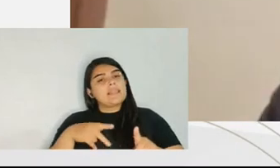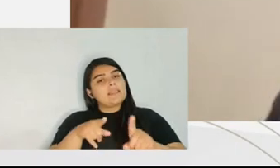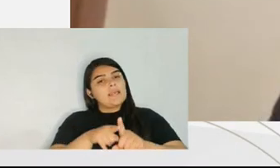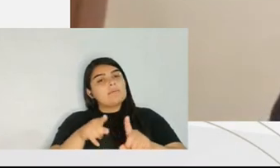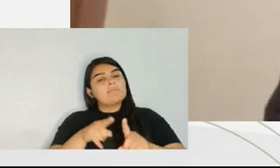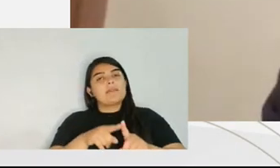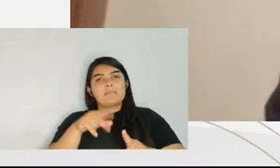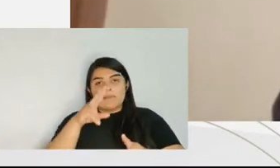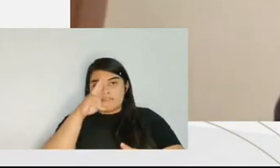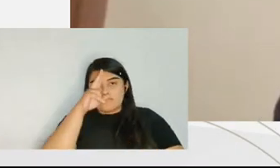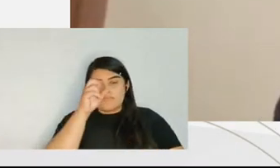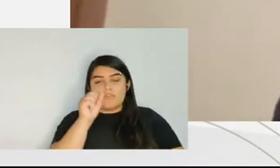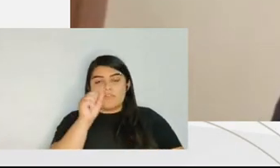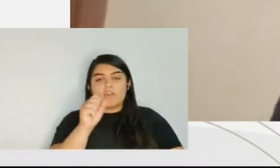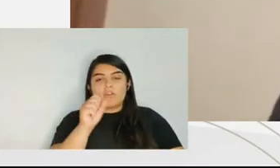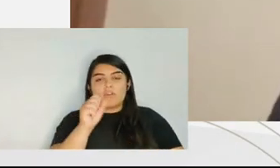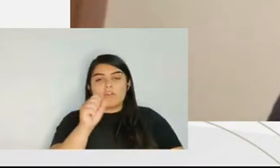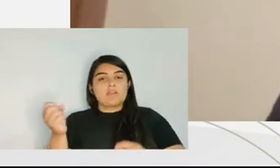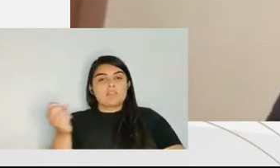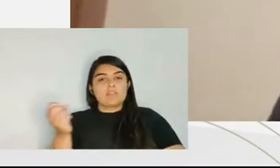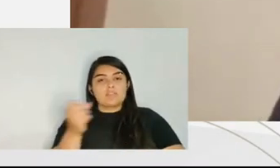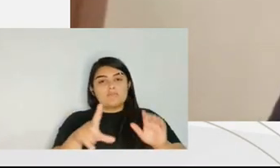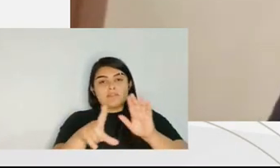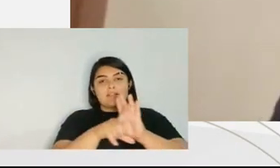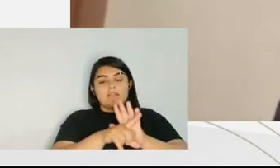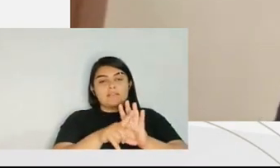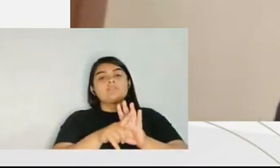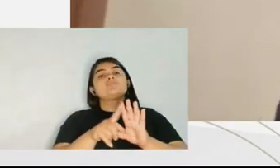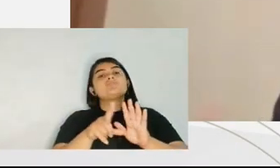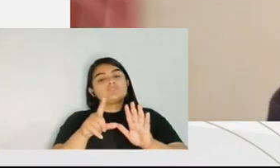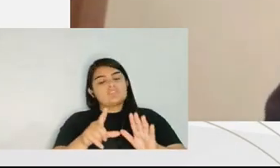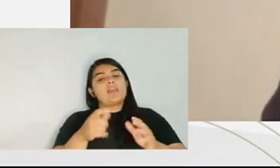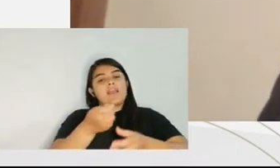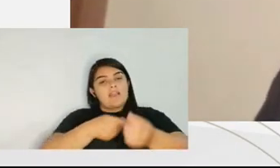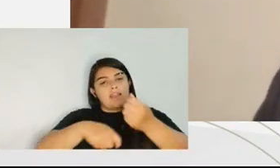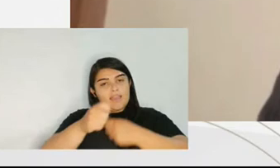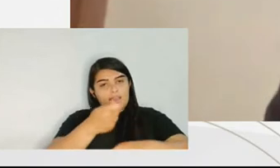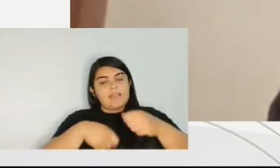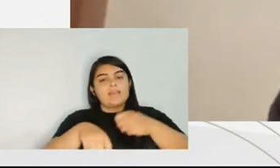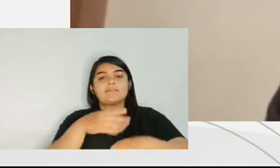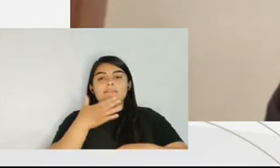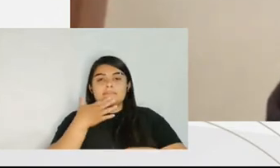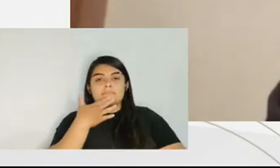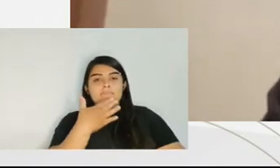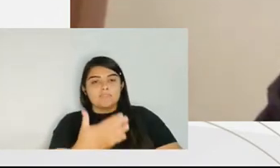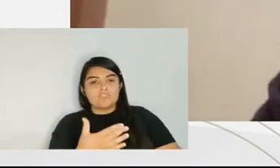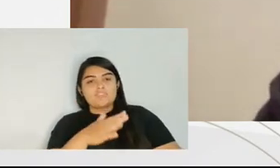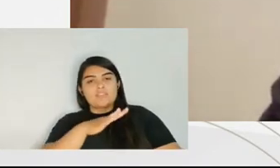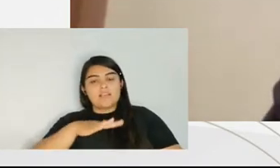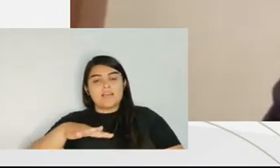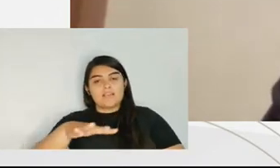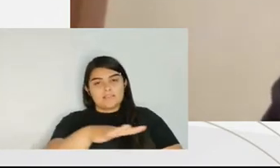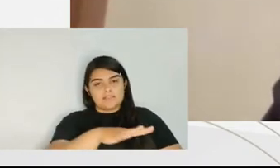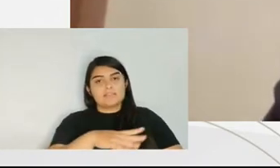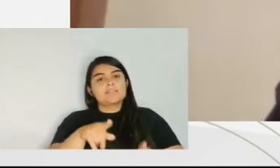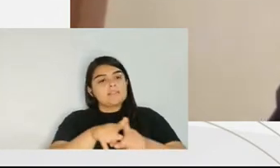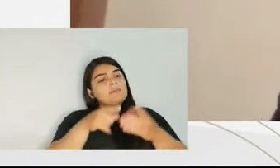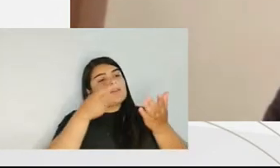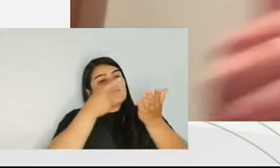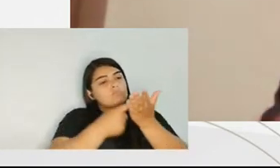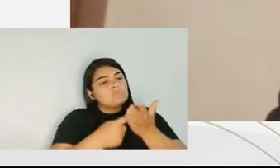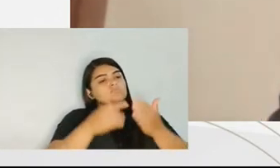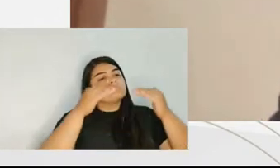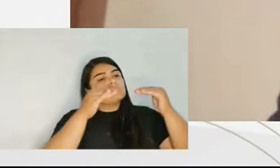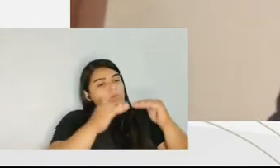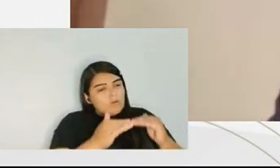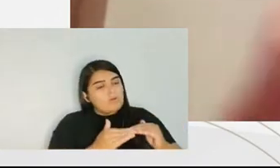becoming stronger. And considering the probability laws that allows